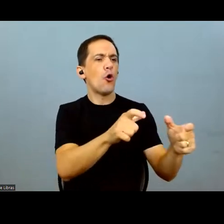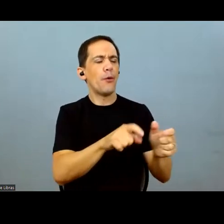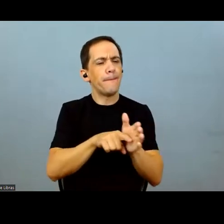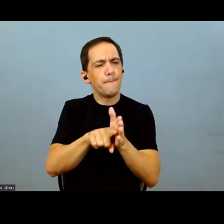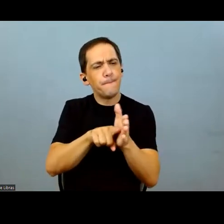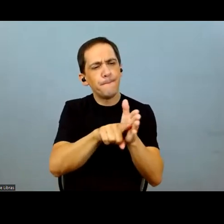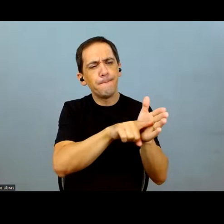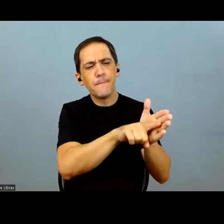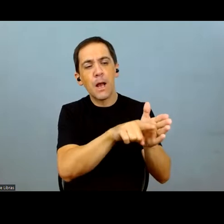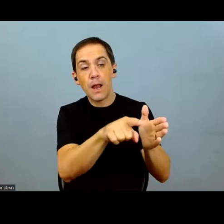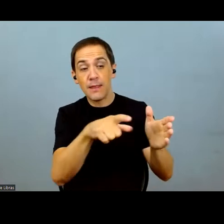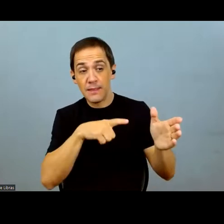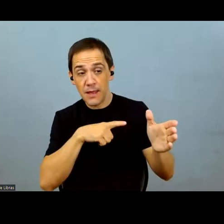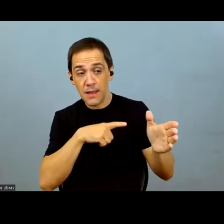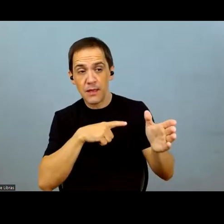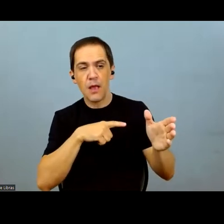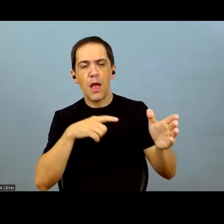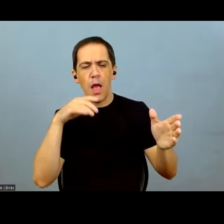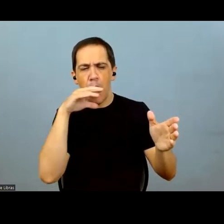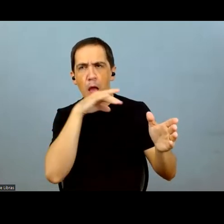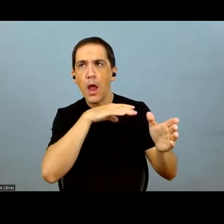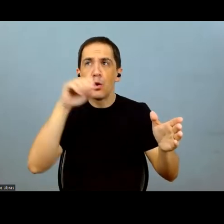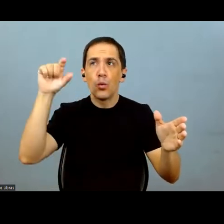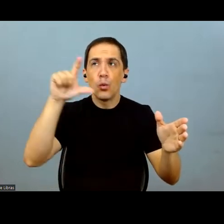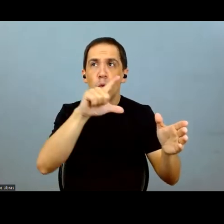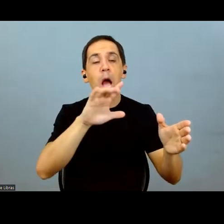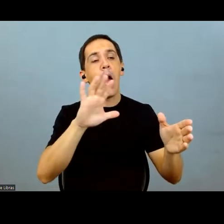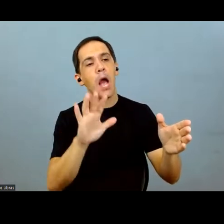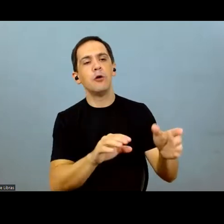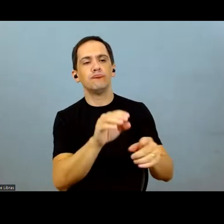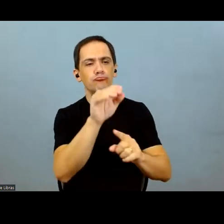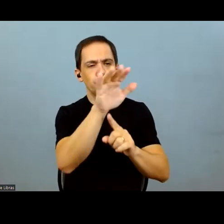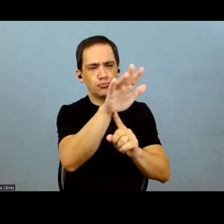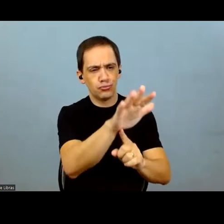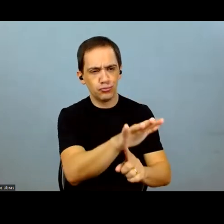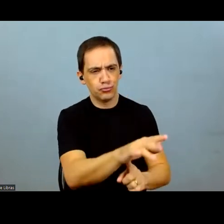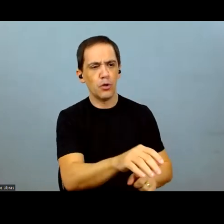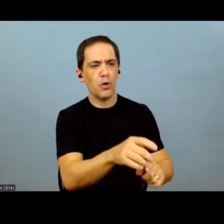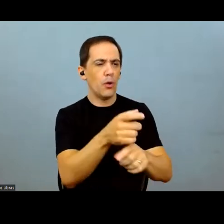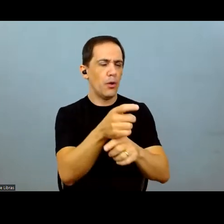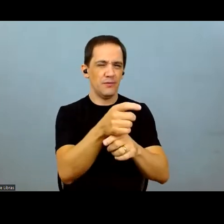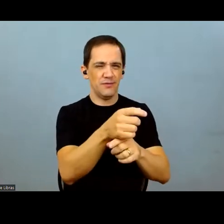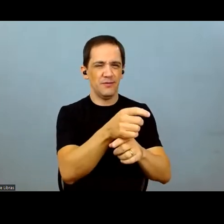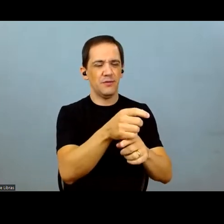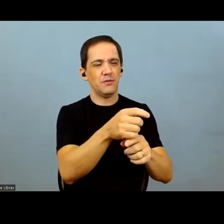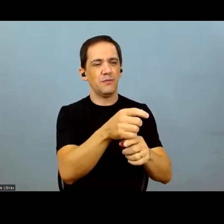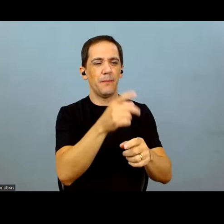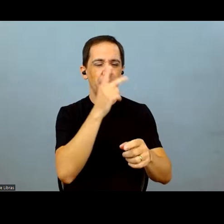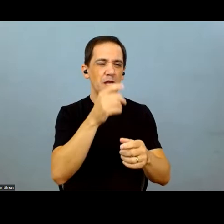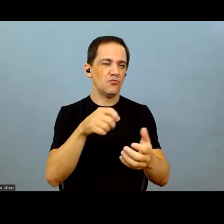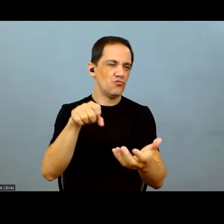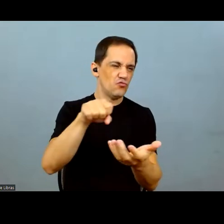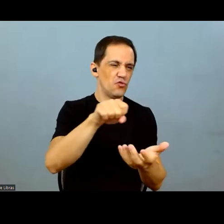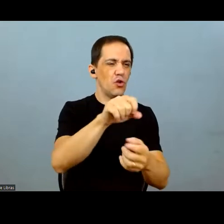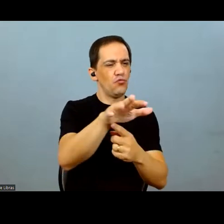build the heat map, and then we apply pesticides in a very localized way.